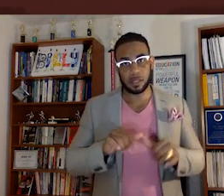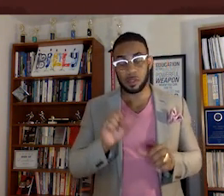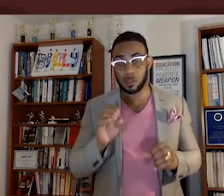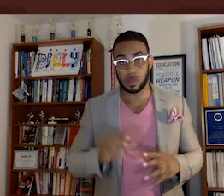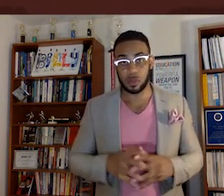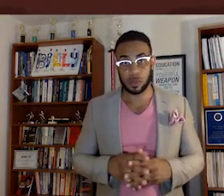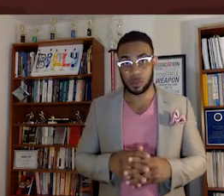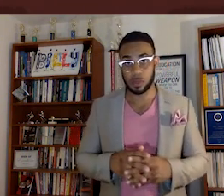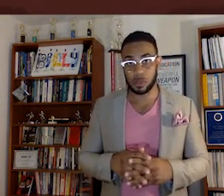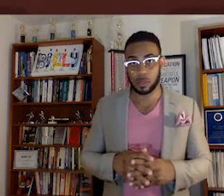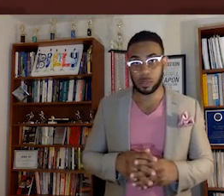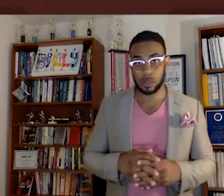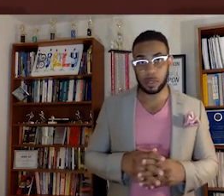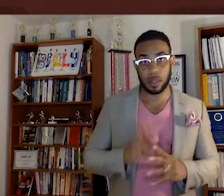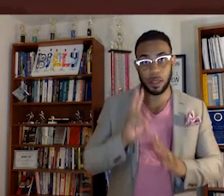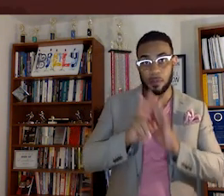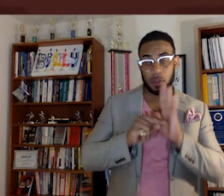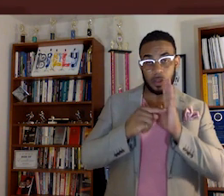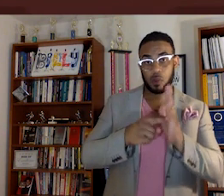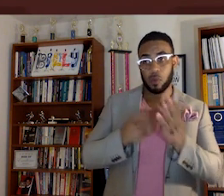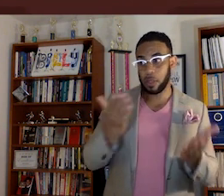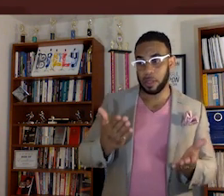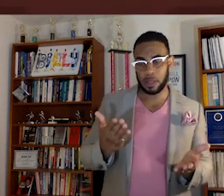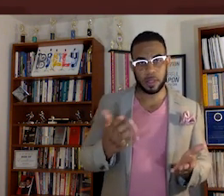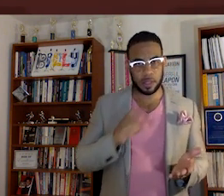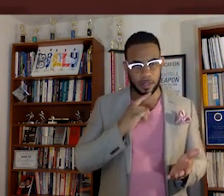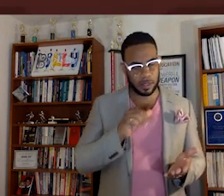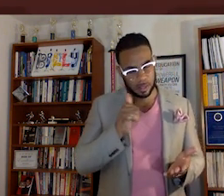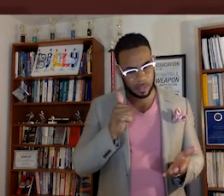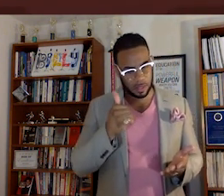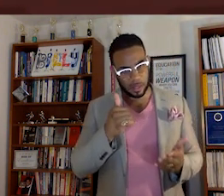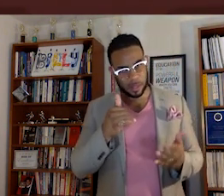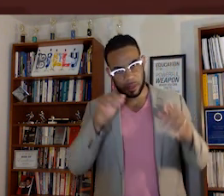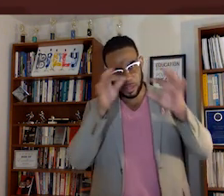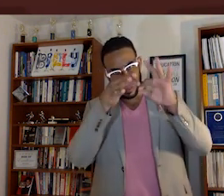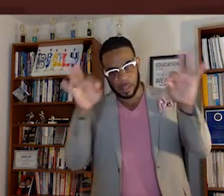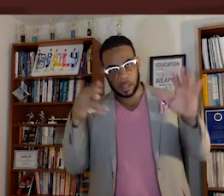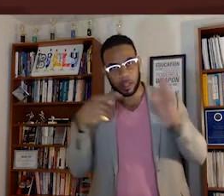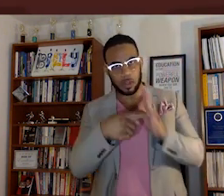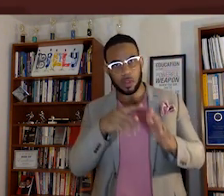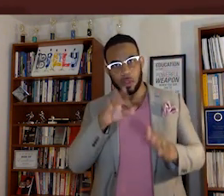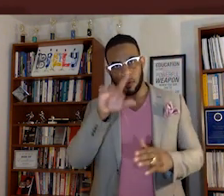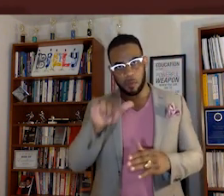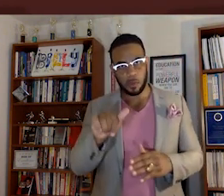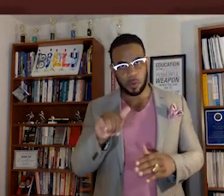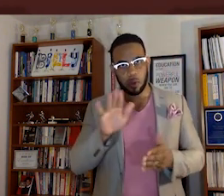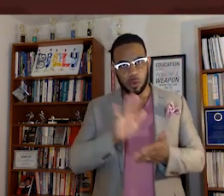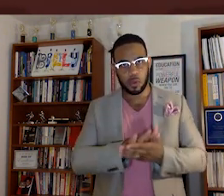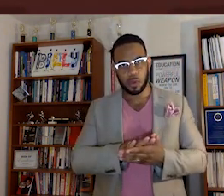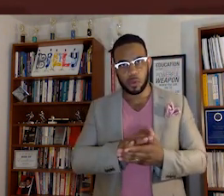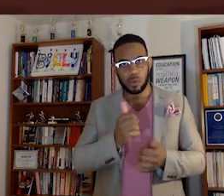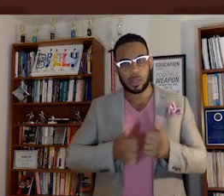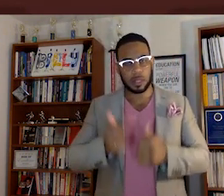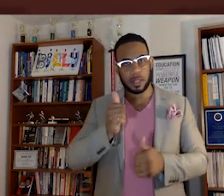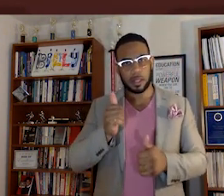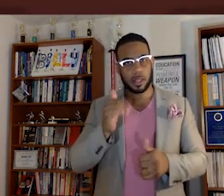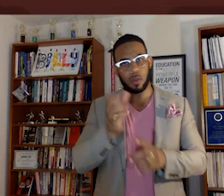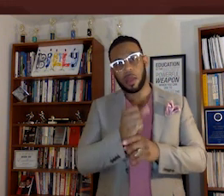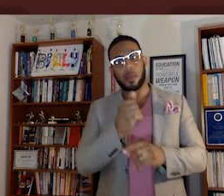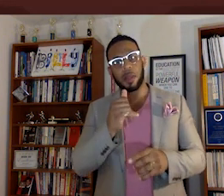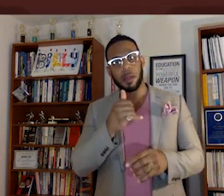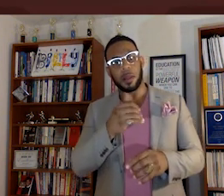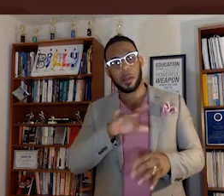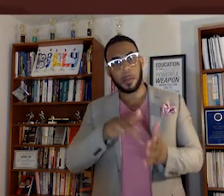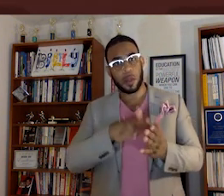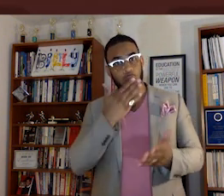video shows here is another headline video shows Florida school deputy grabbing middle school girl